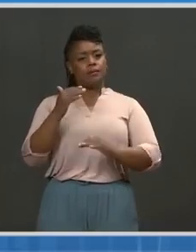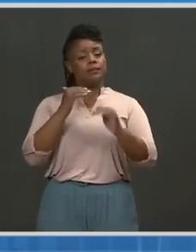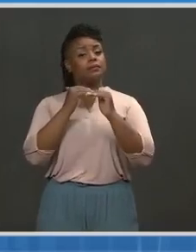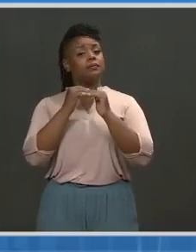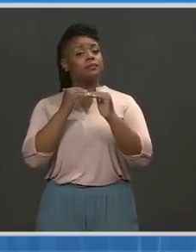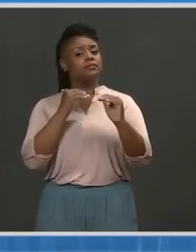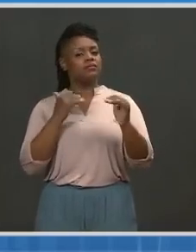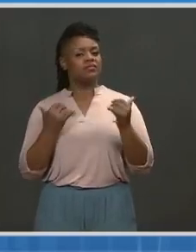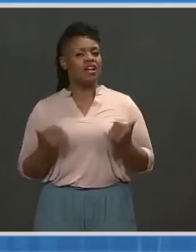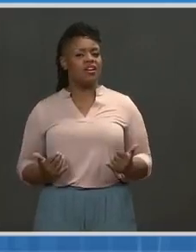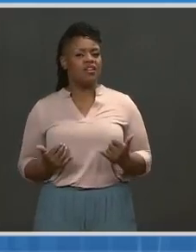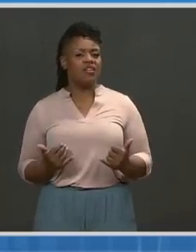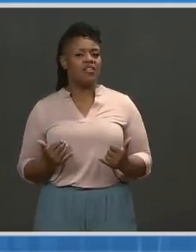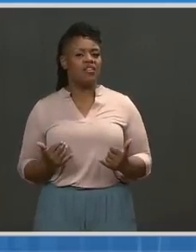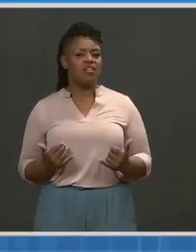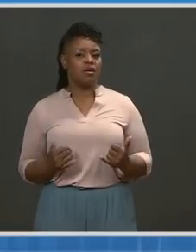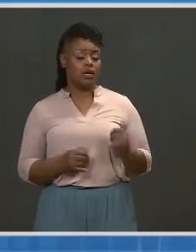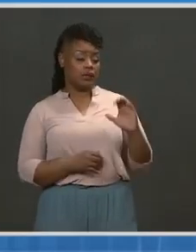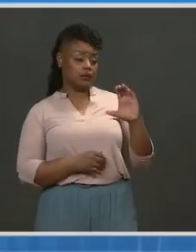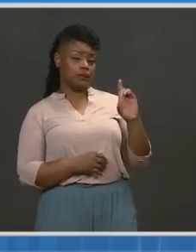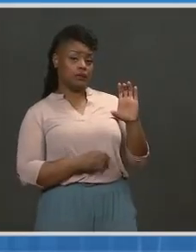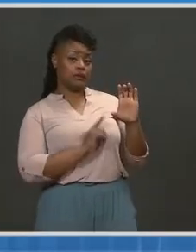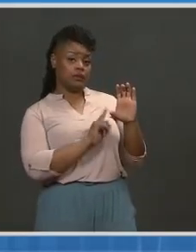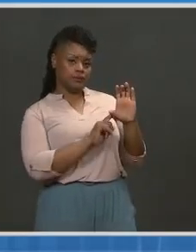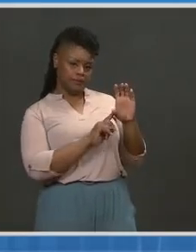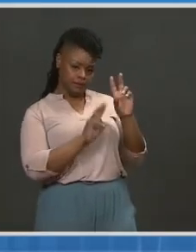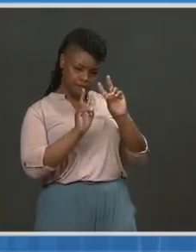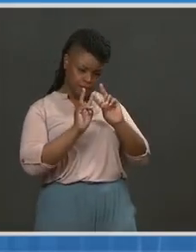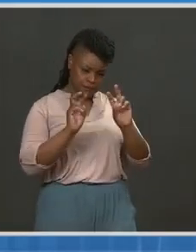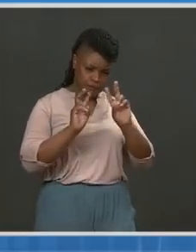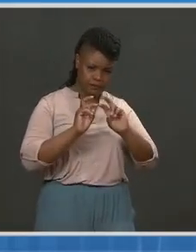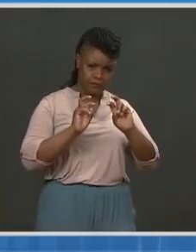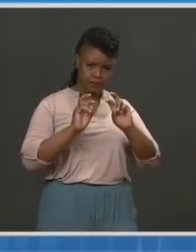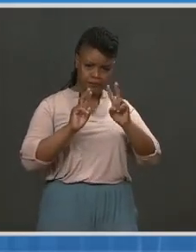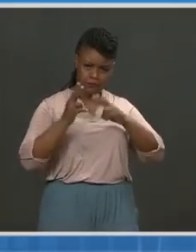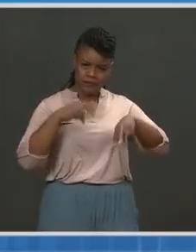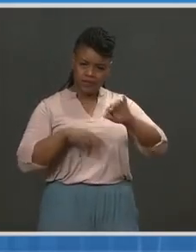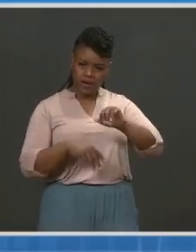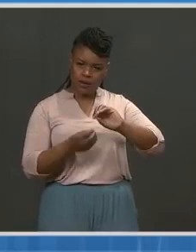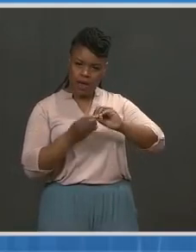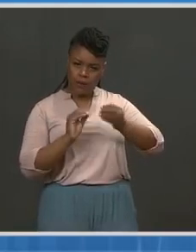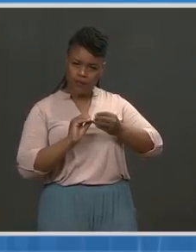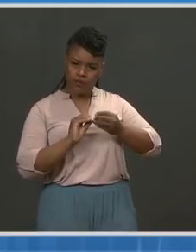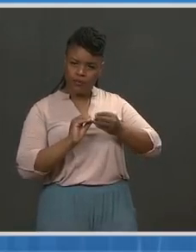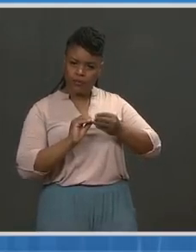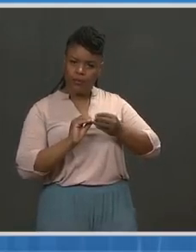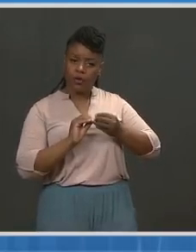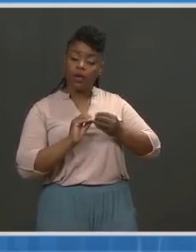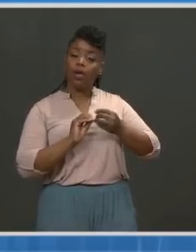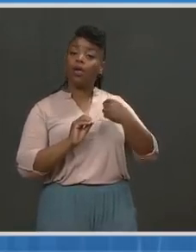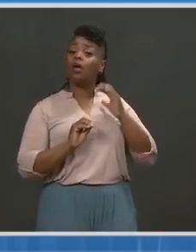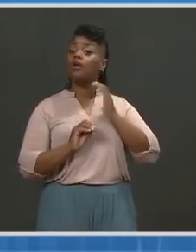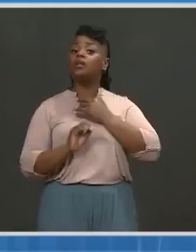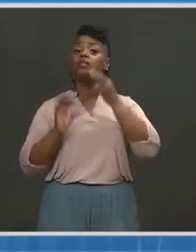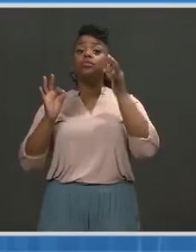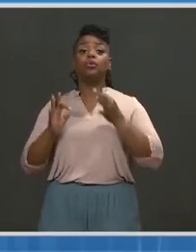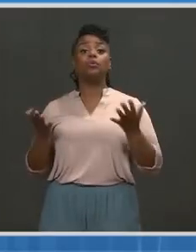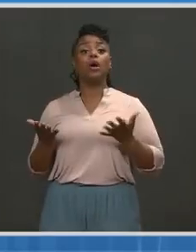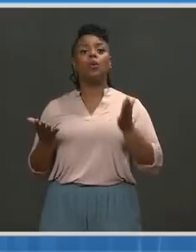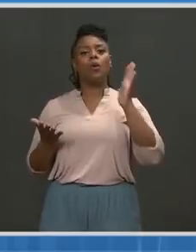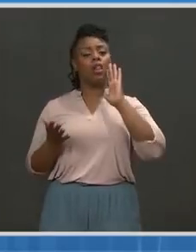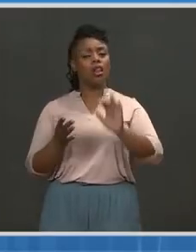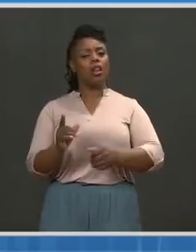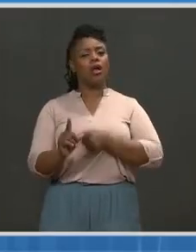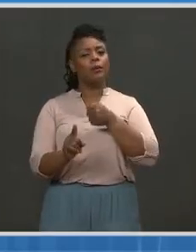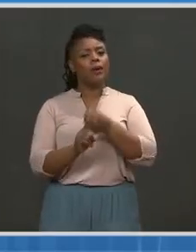the pandemic. CDC is watching these numbers very closely. As I said on Monday, the decisions we make now will